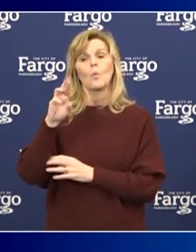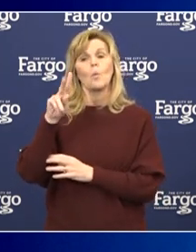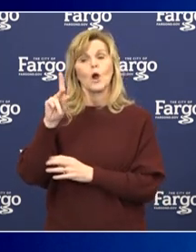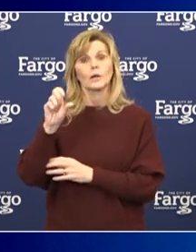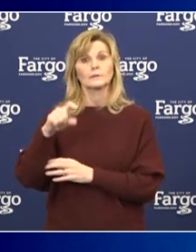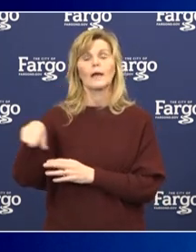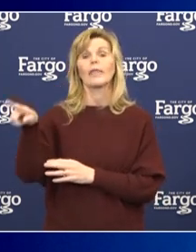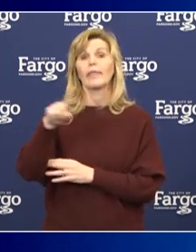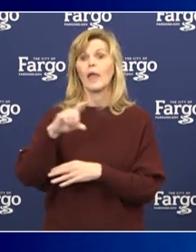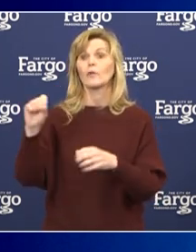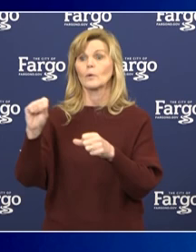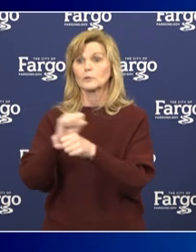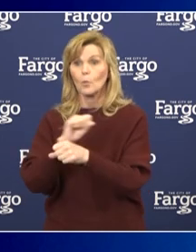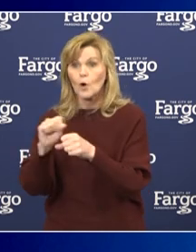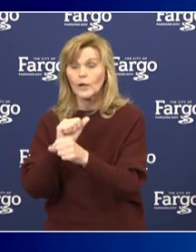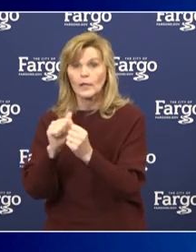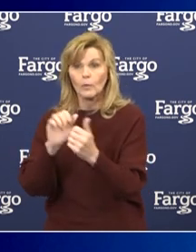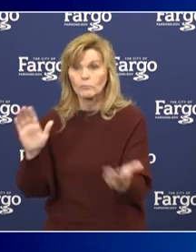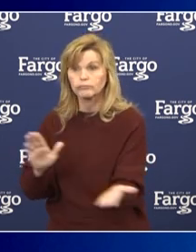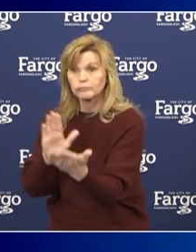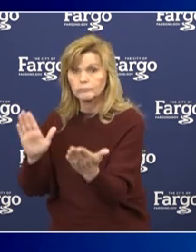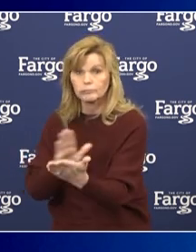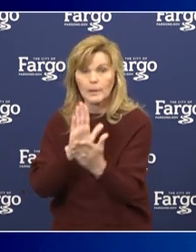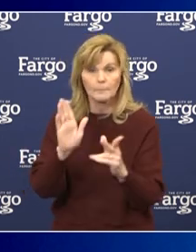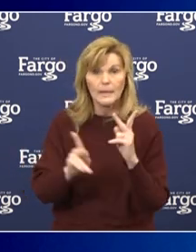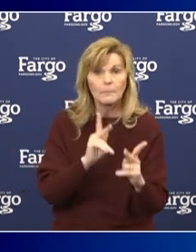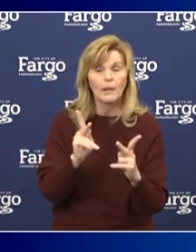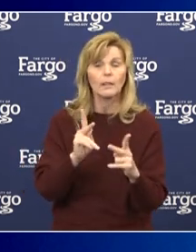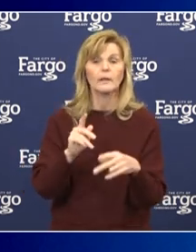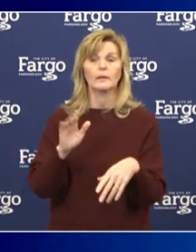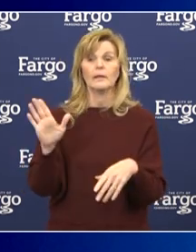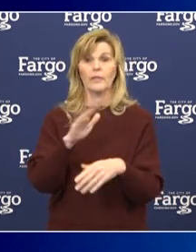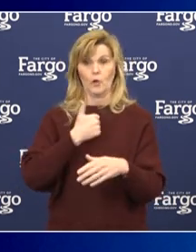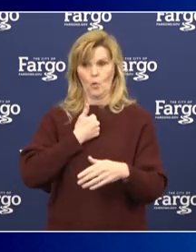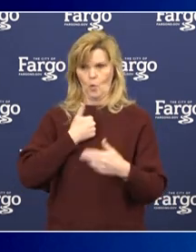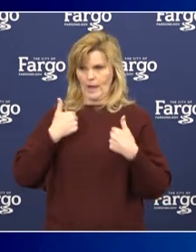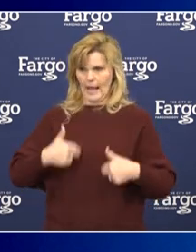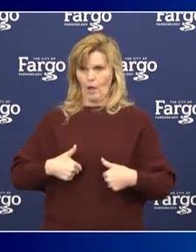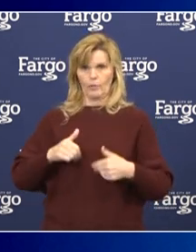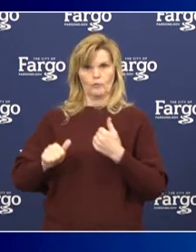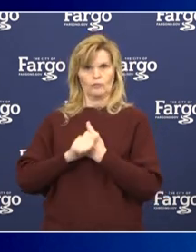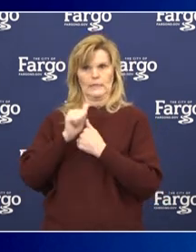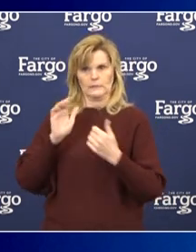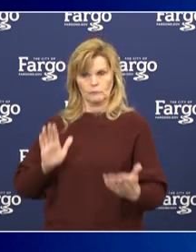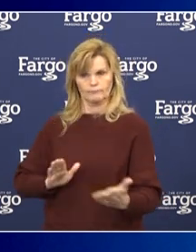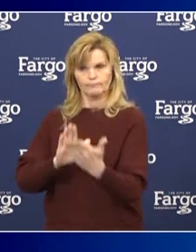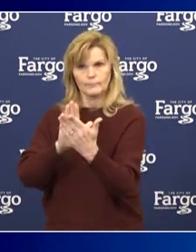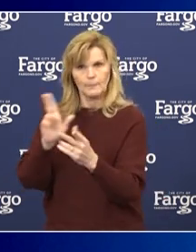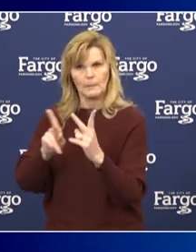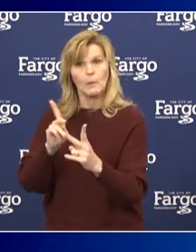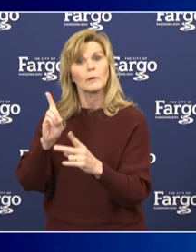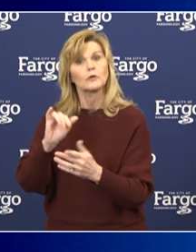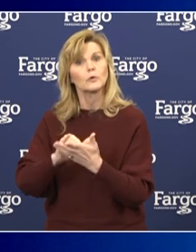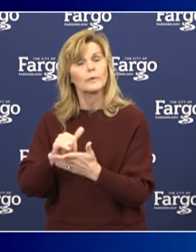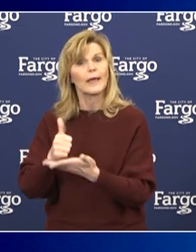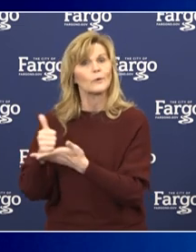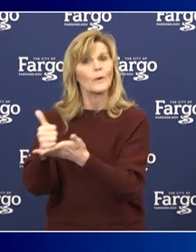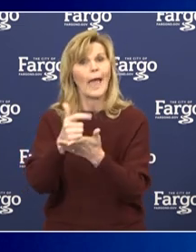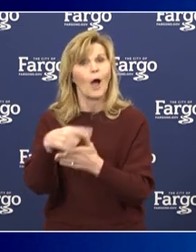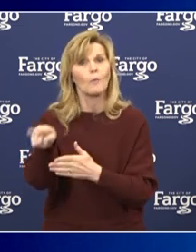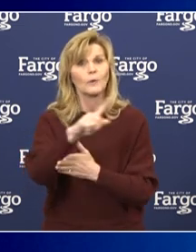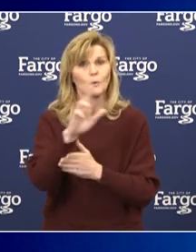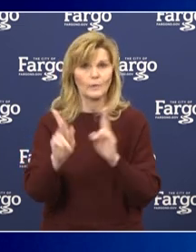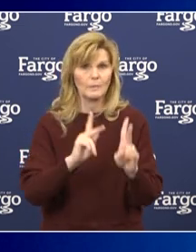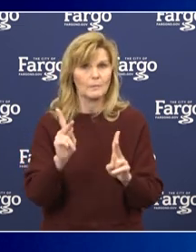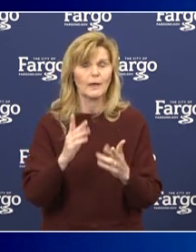frontline people. They're putting their health at risk, and yet they continue to do that for the safety of our public, and I'm very,